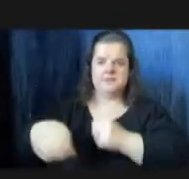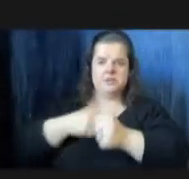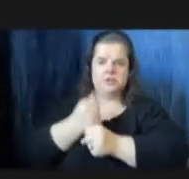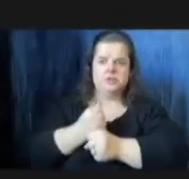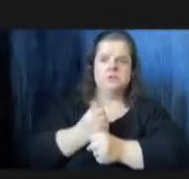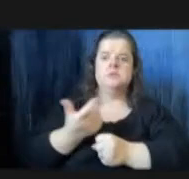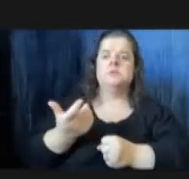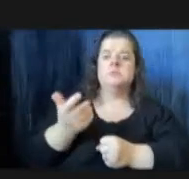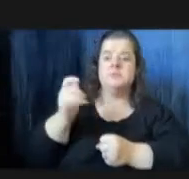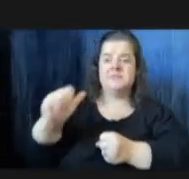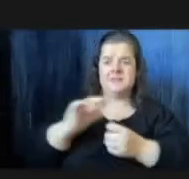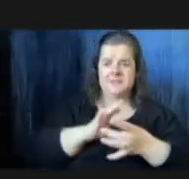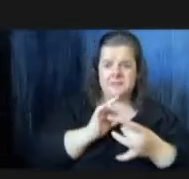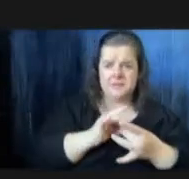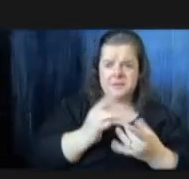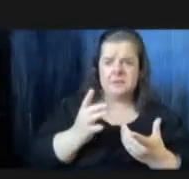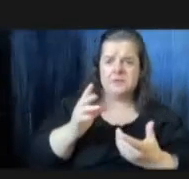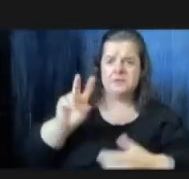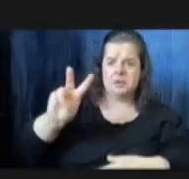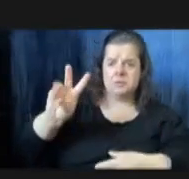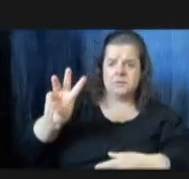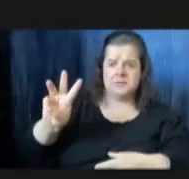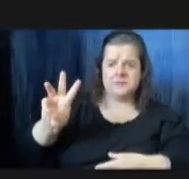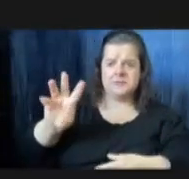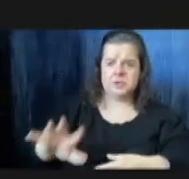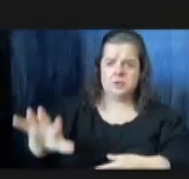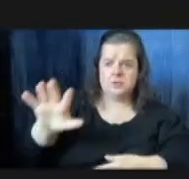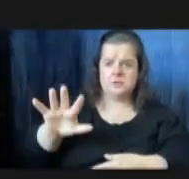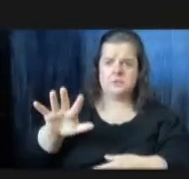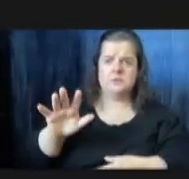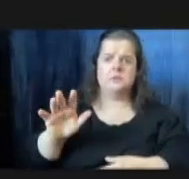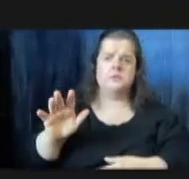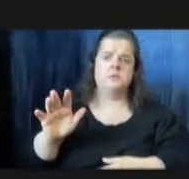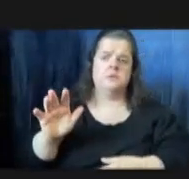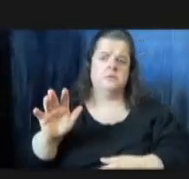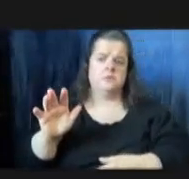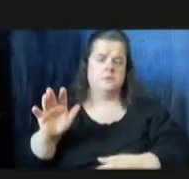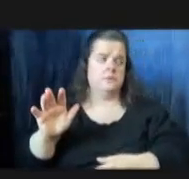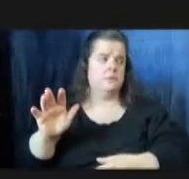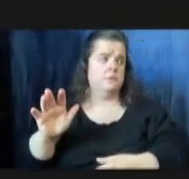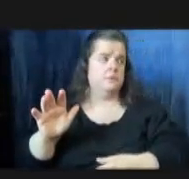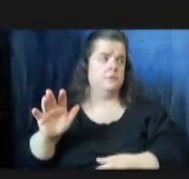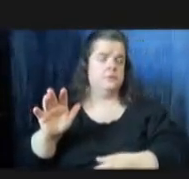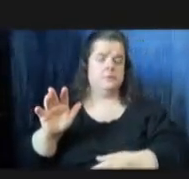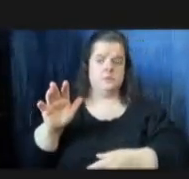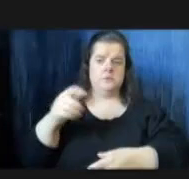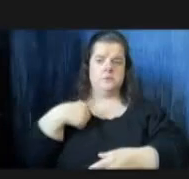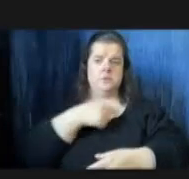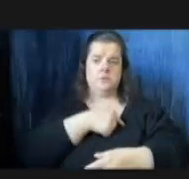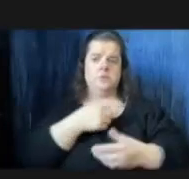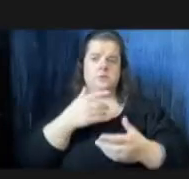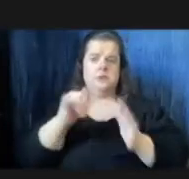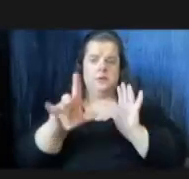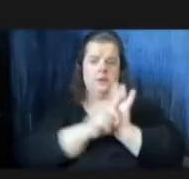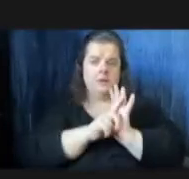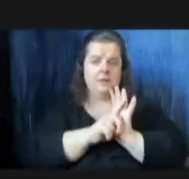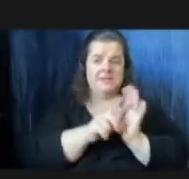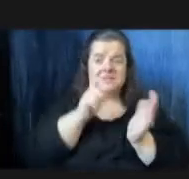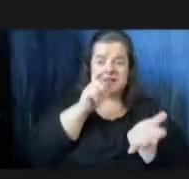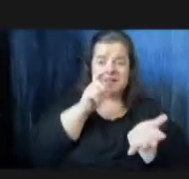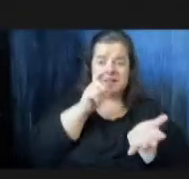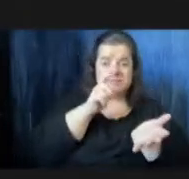the the 26 or so i think that we have identified as not being a non-profit